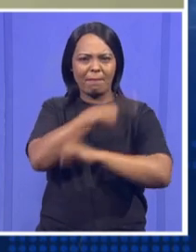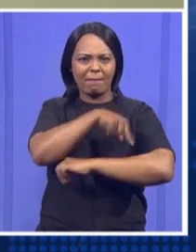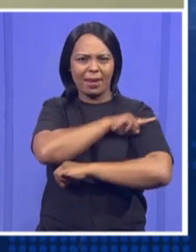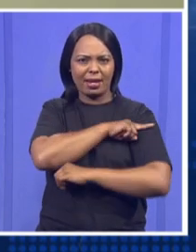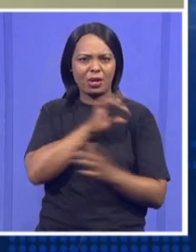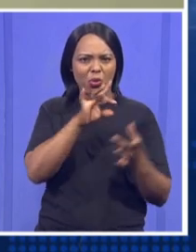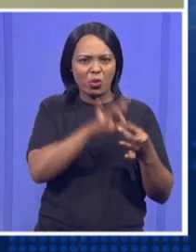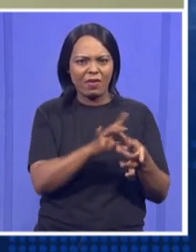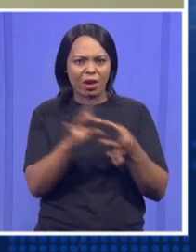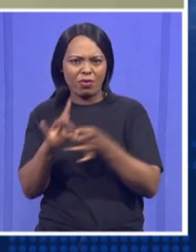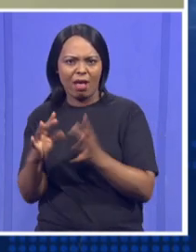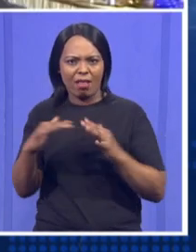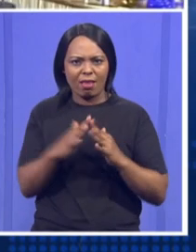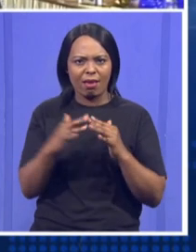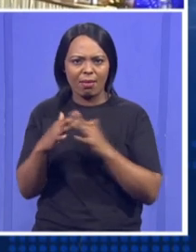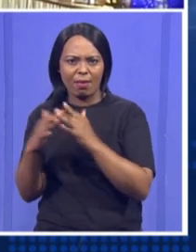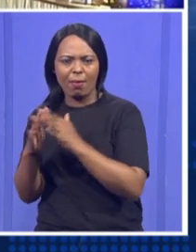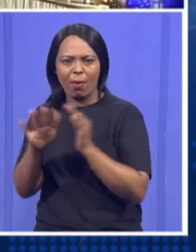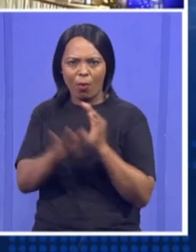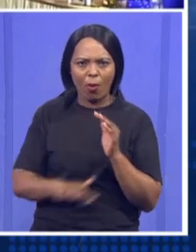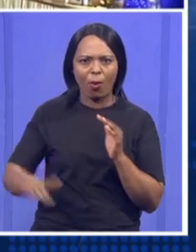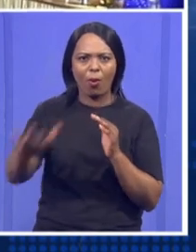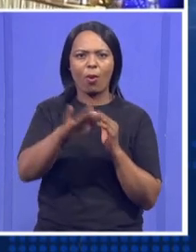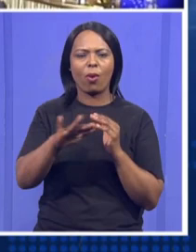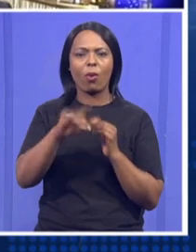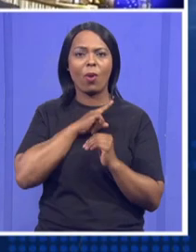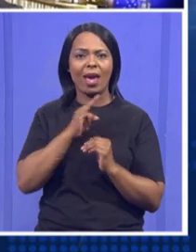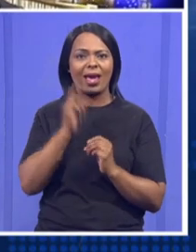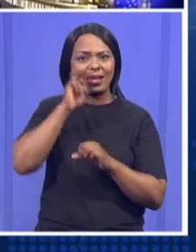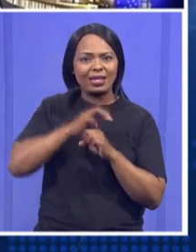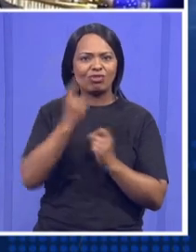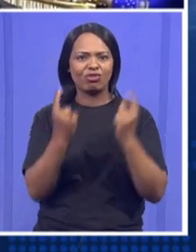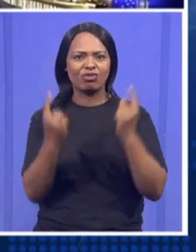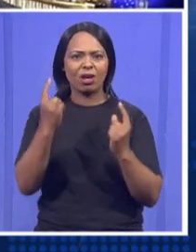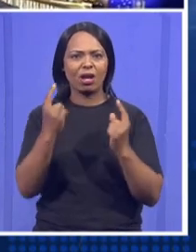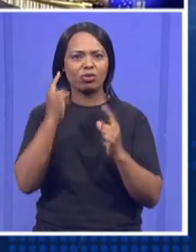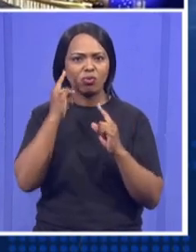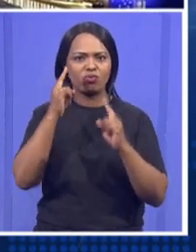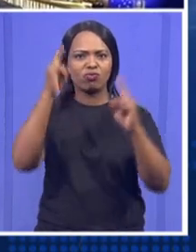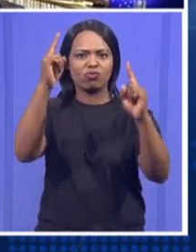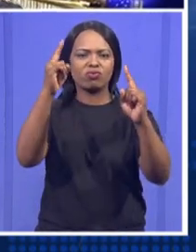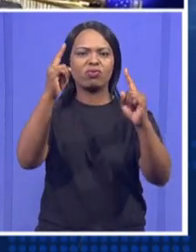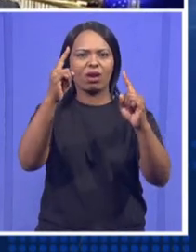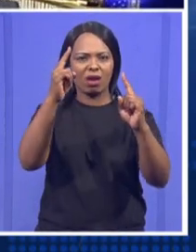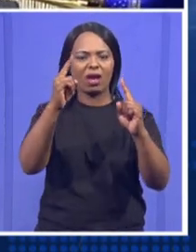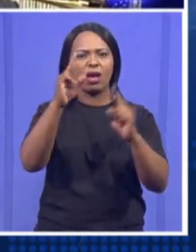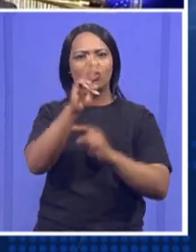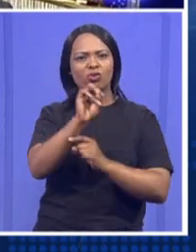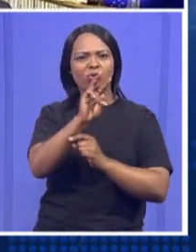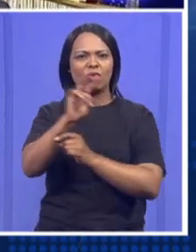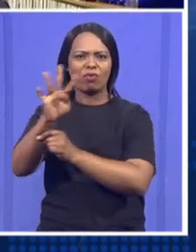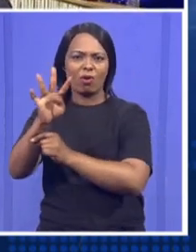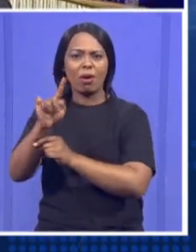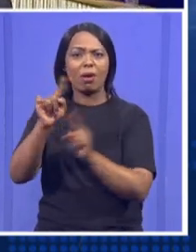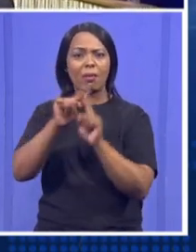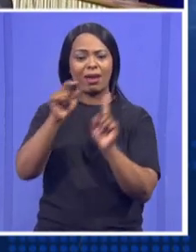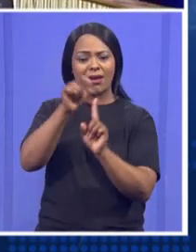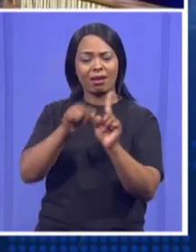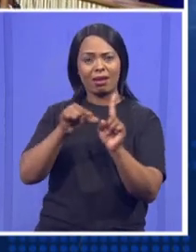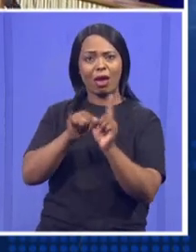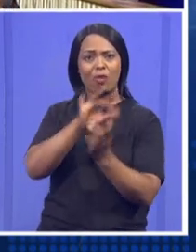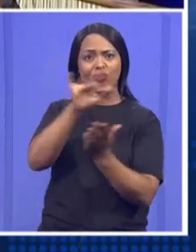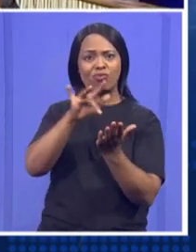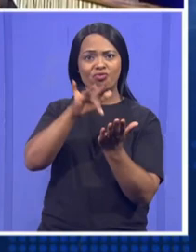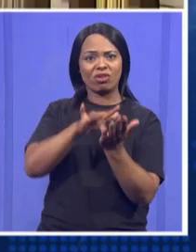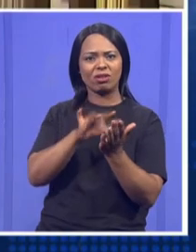needs them, they need each other in order to win in 2024. But coming from where he's sitting, in terms of his appointment, he's also going to look